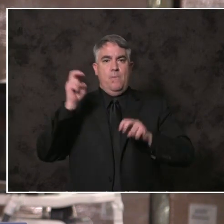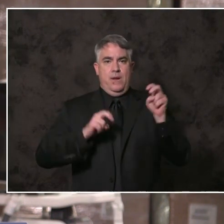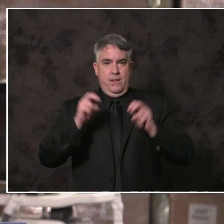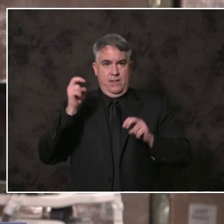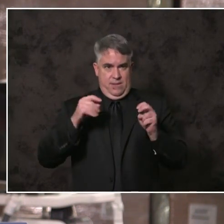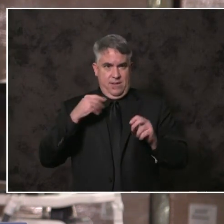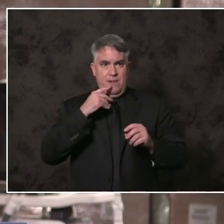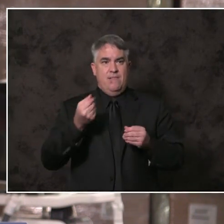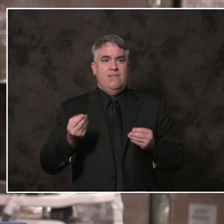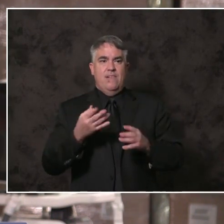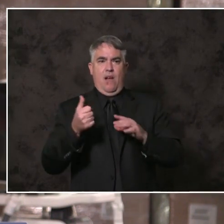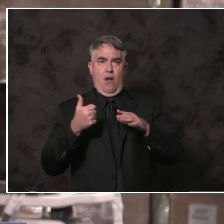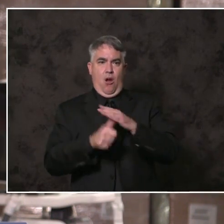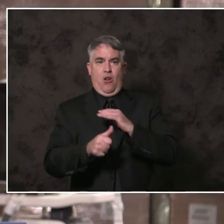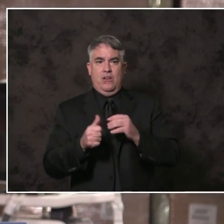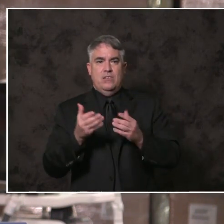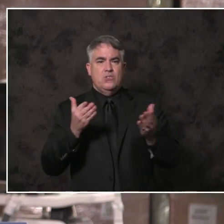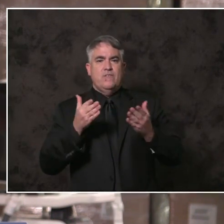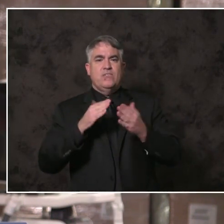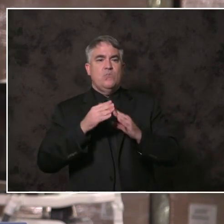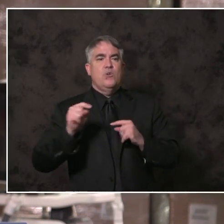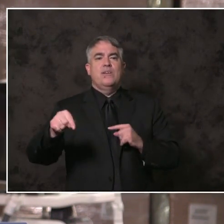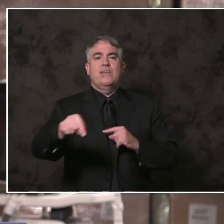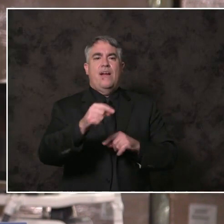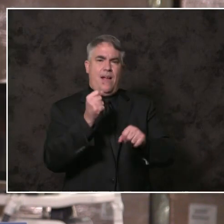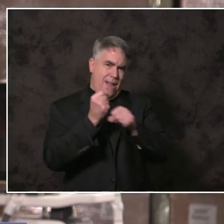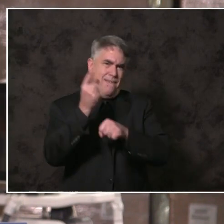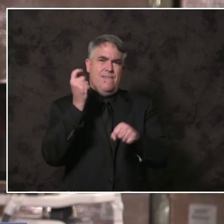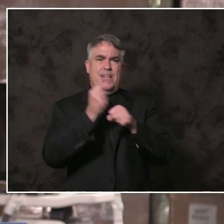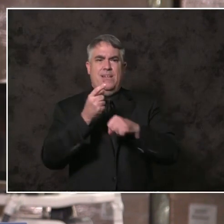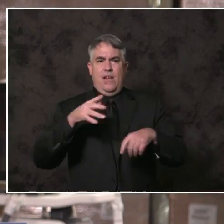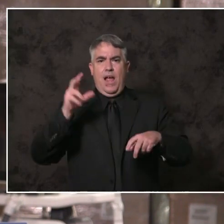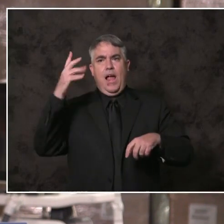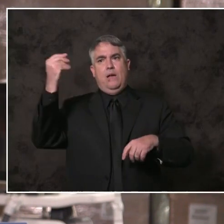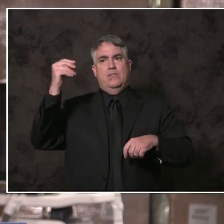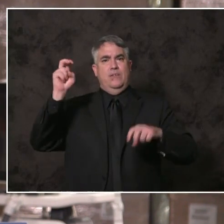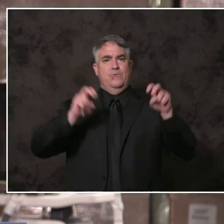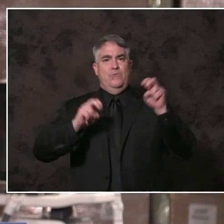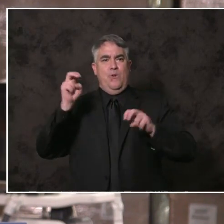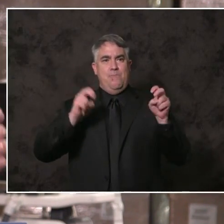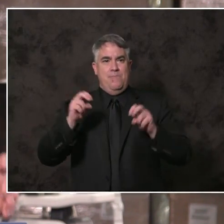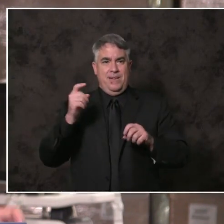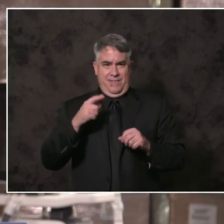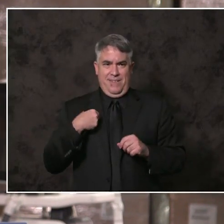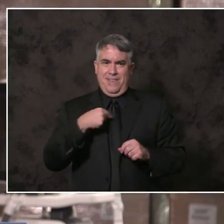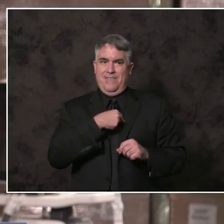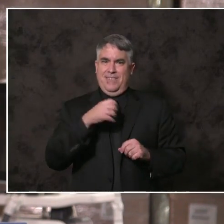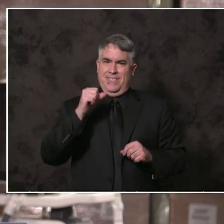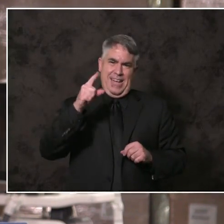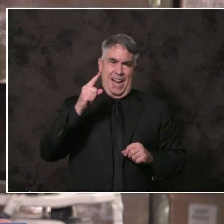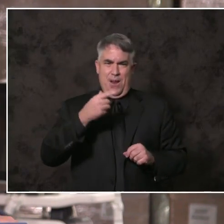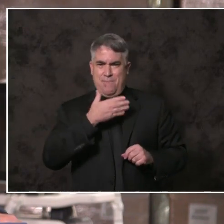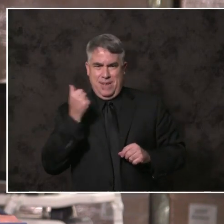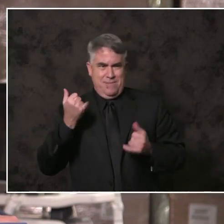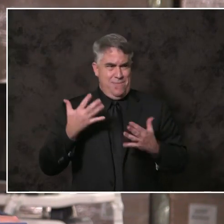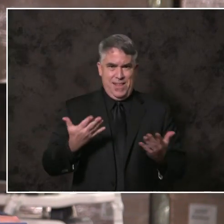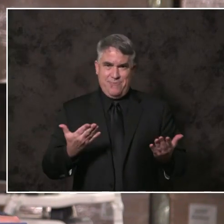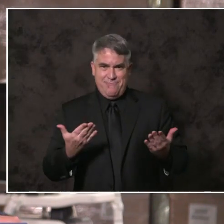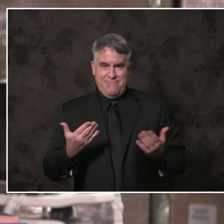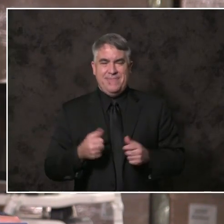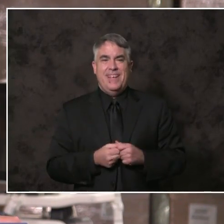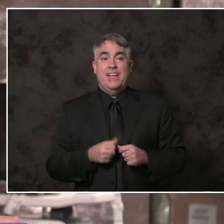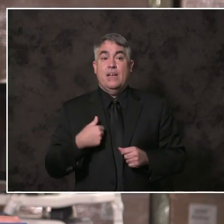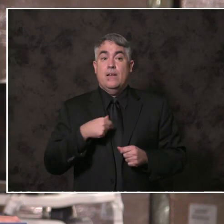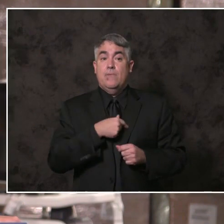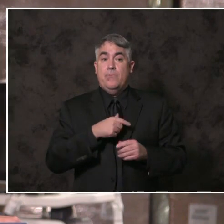and an annual outdoor tournament to identify San Diego's best. Most of these improvements can be completed by next summer